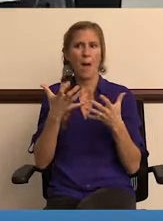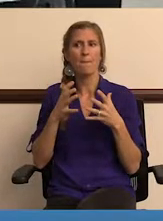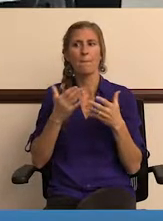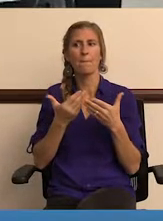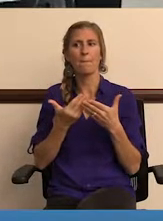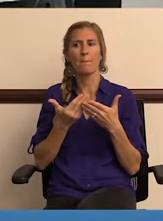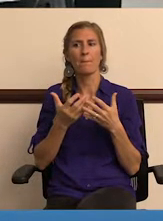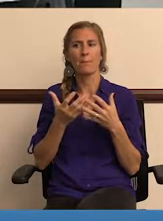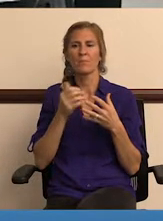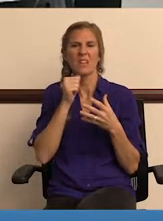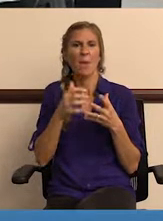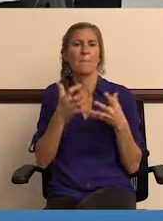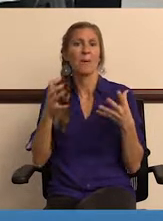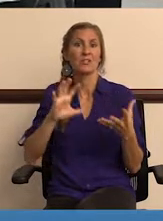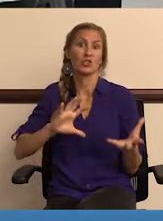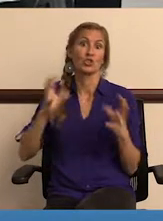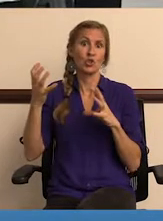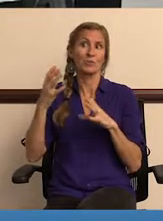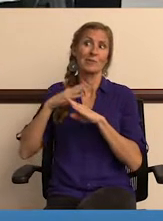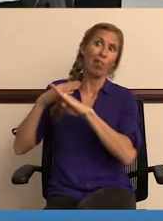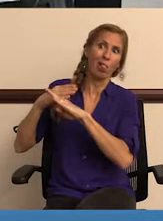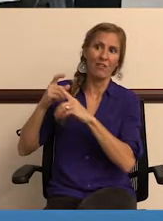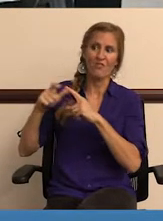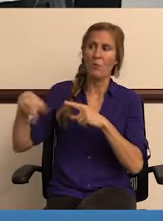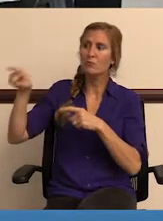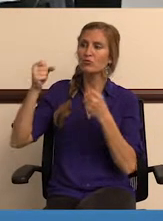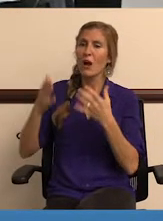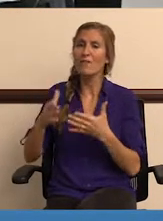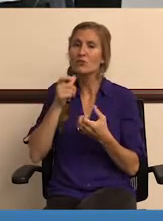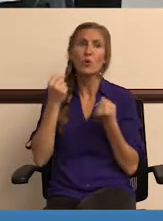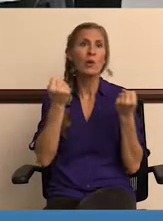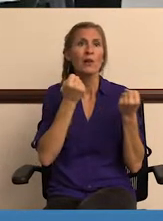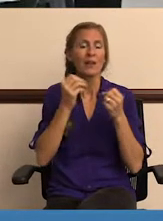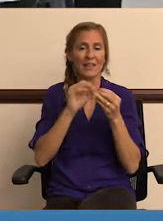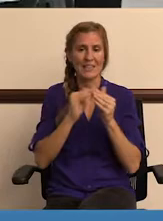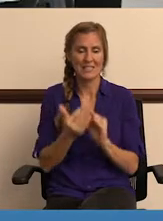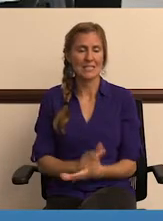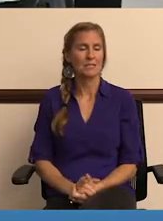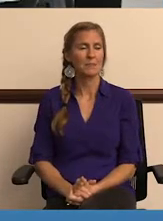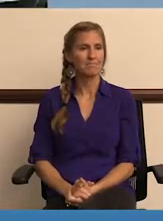said, without much disturbance to our drivers throughout the city.